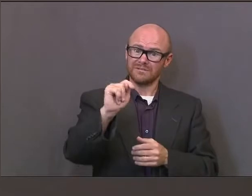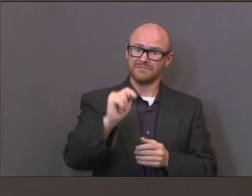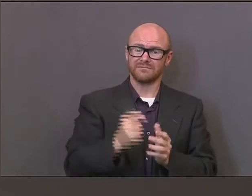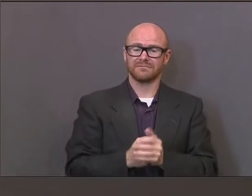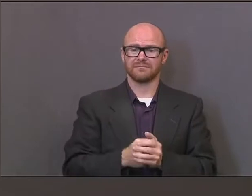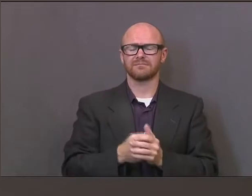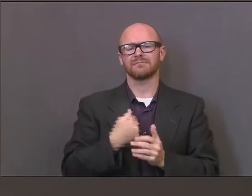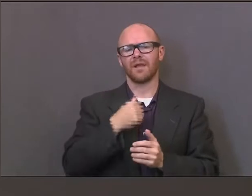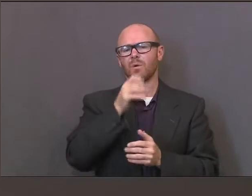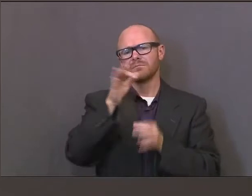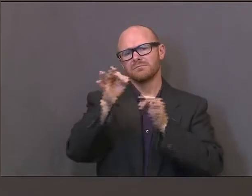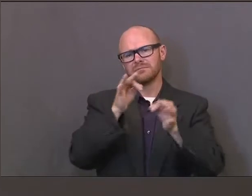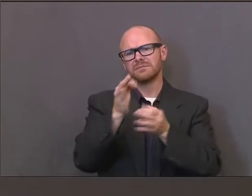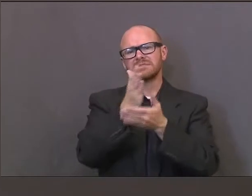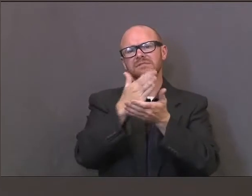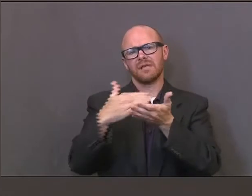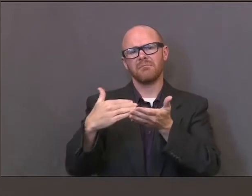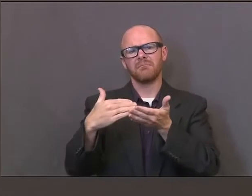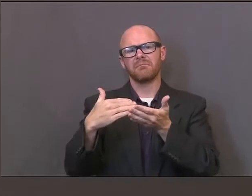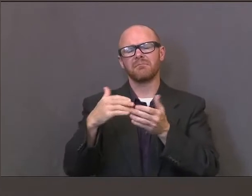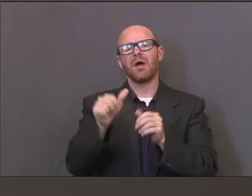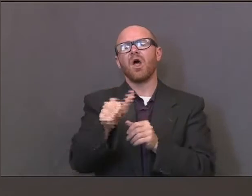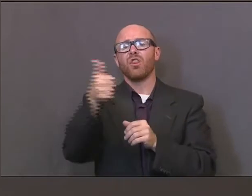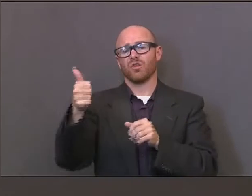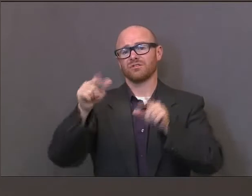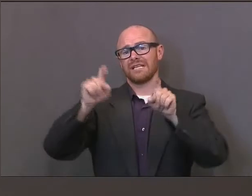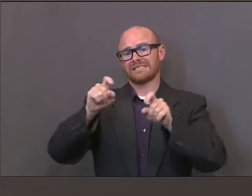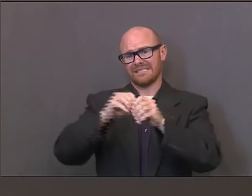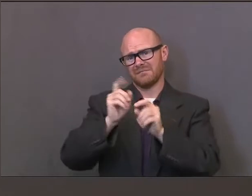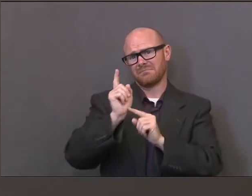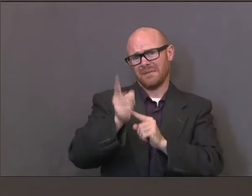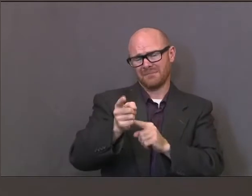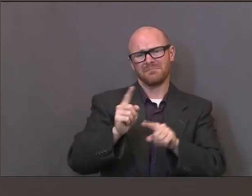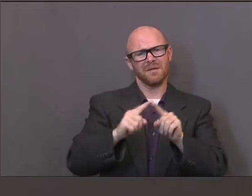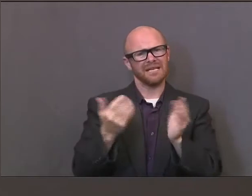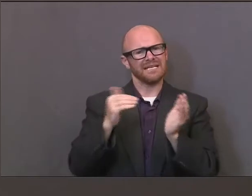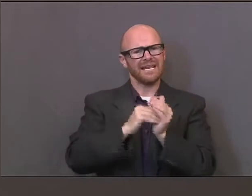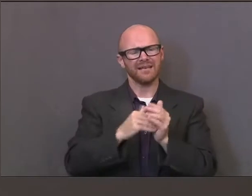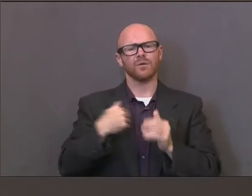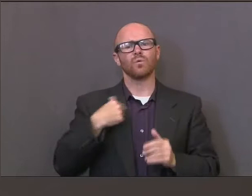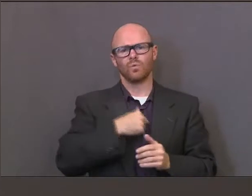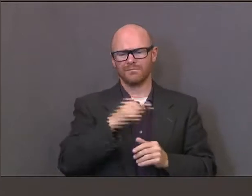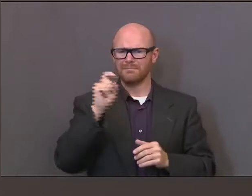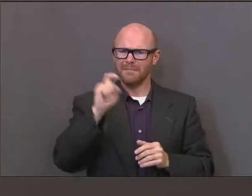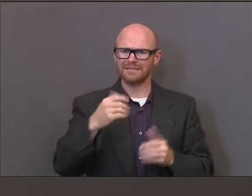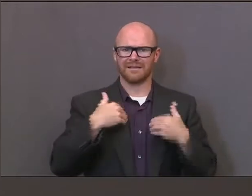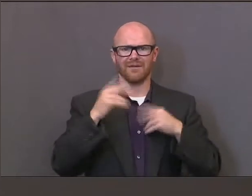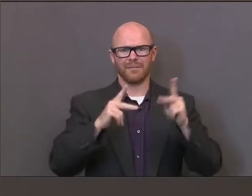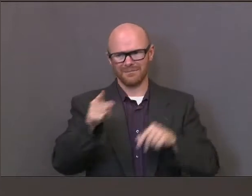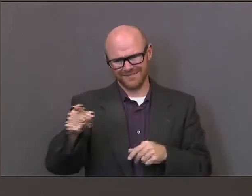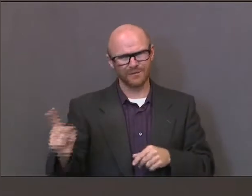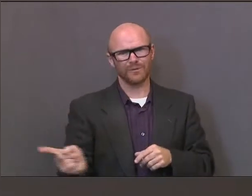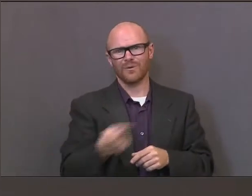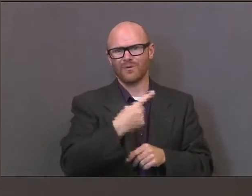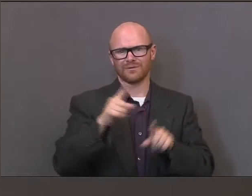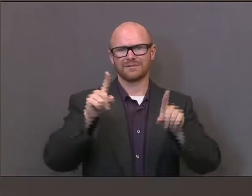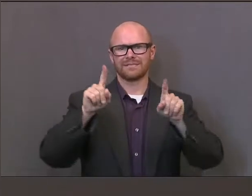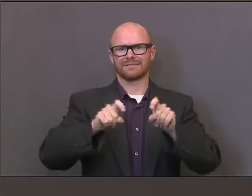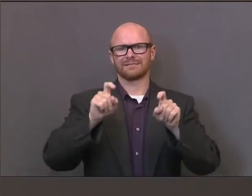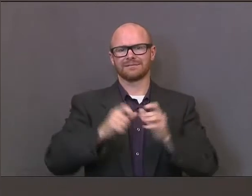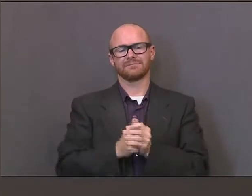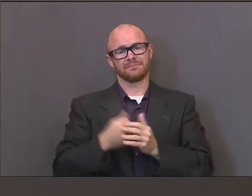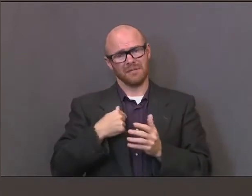I'm going to talk about some rapid testing here in a minute. But, again, we still need to have people go get tested, and we